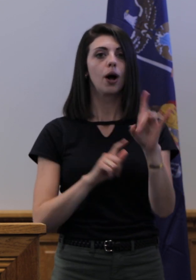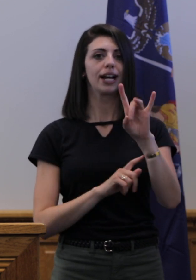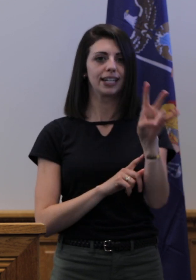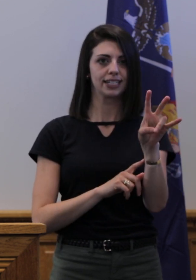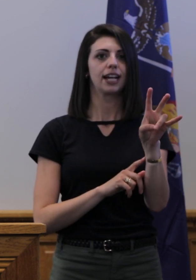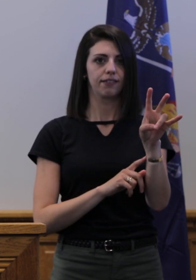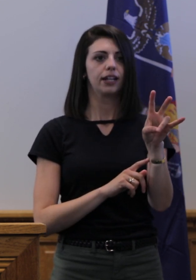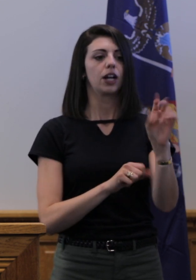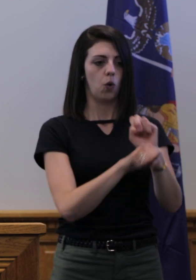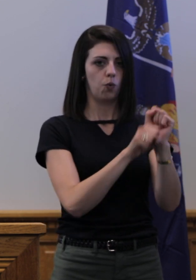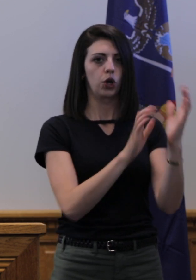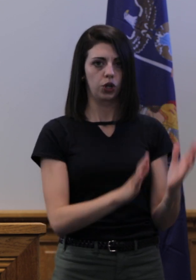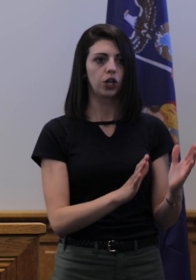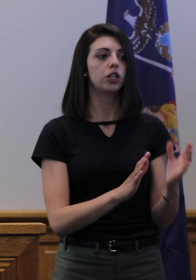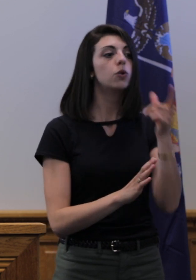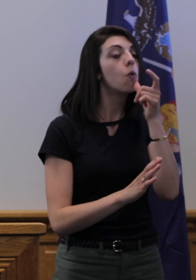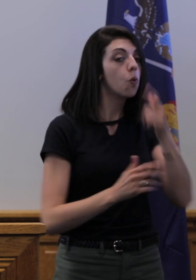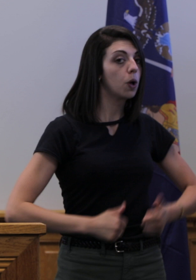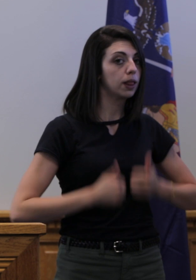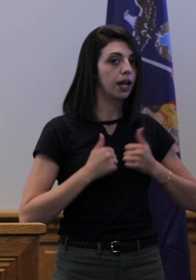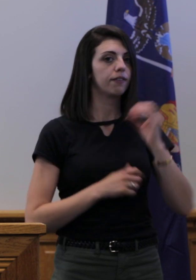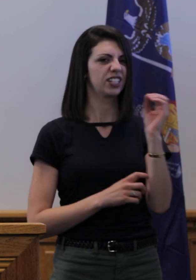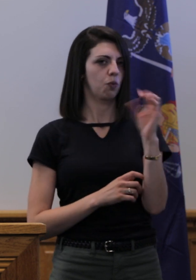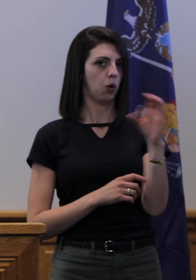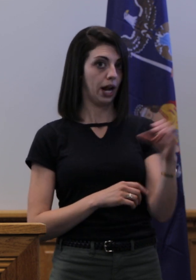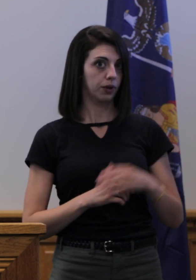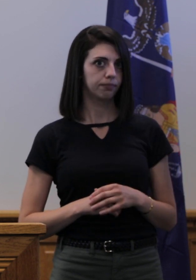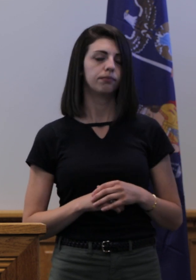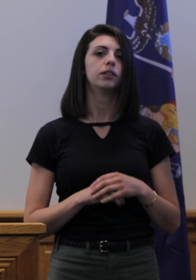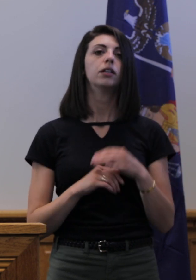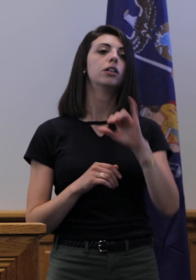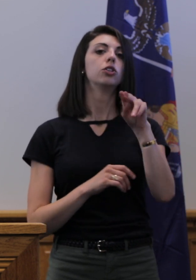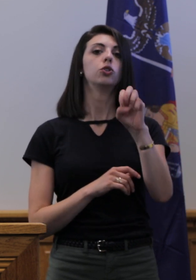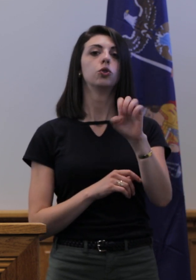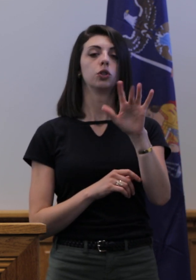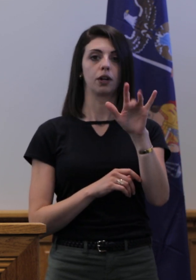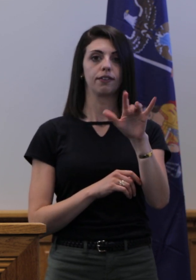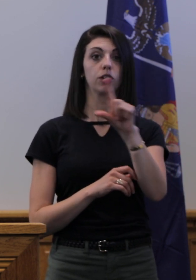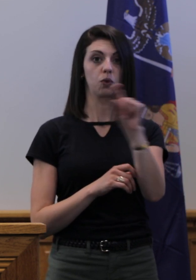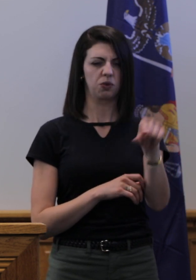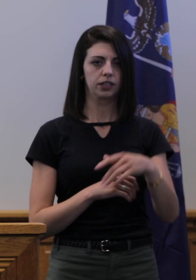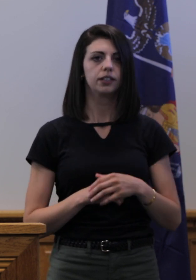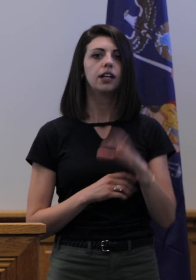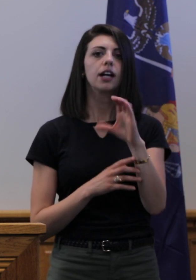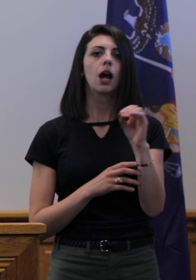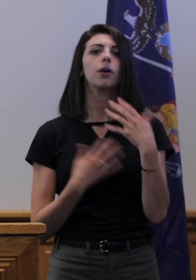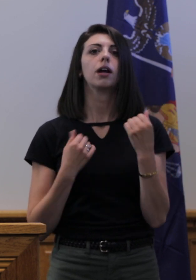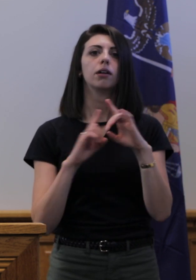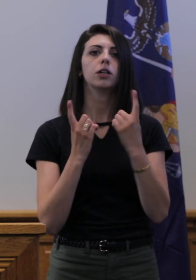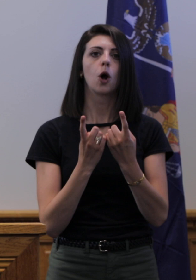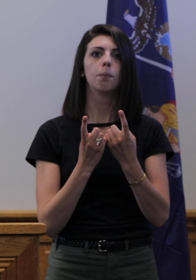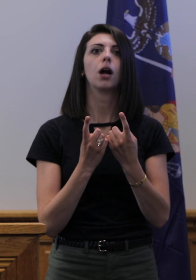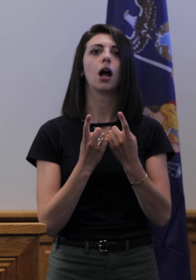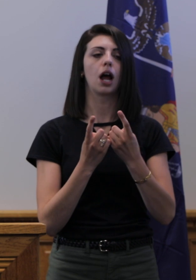Specialties employees that live in Oswego County. As of June 25, 2020, the County Health Department has